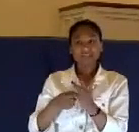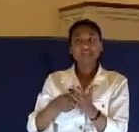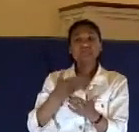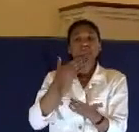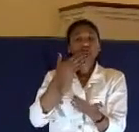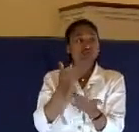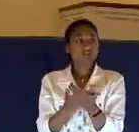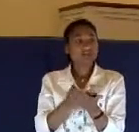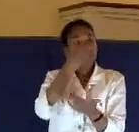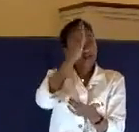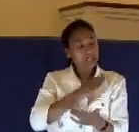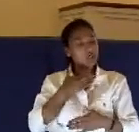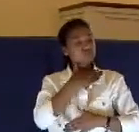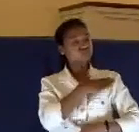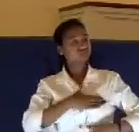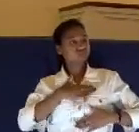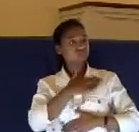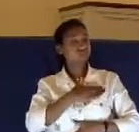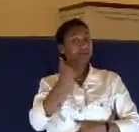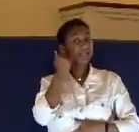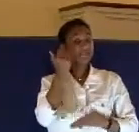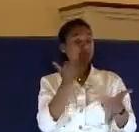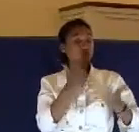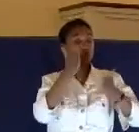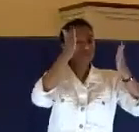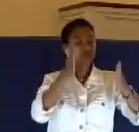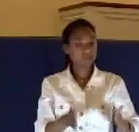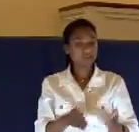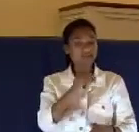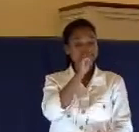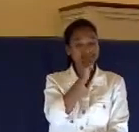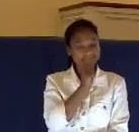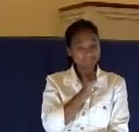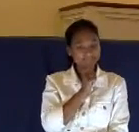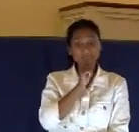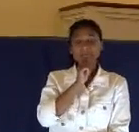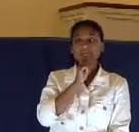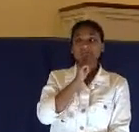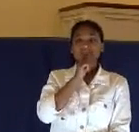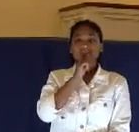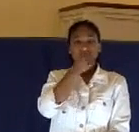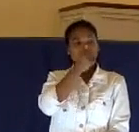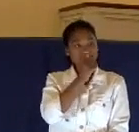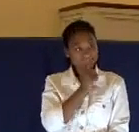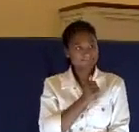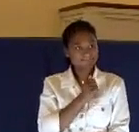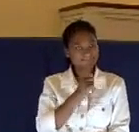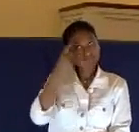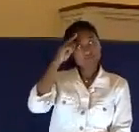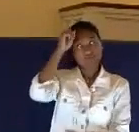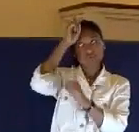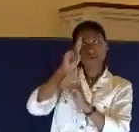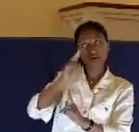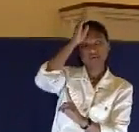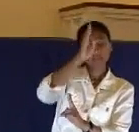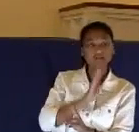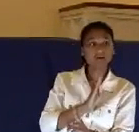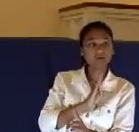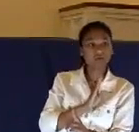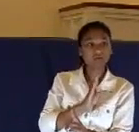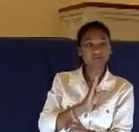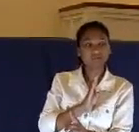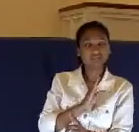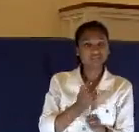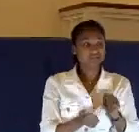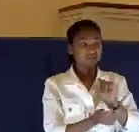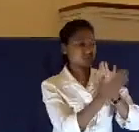pleasing to God when a servant patiently endures harsh treatment to honor God's name, to please